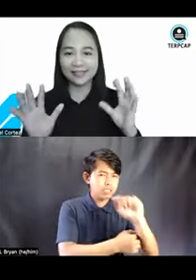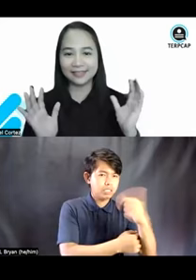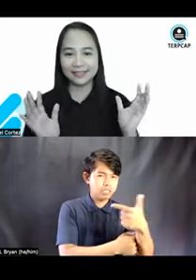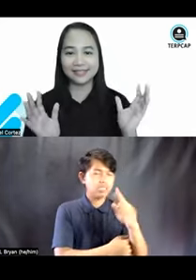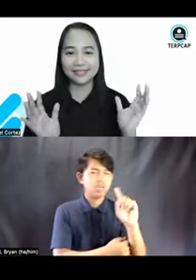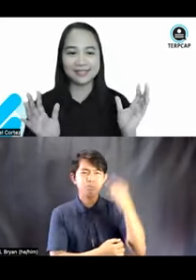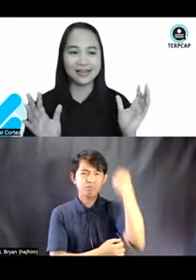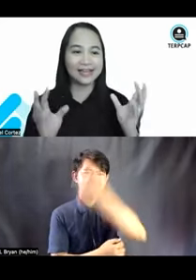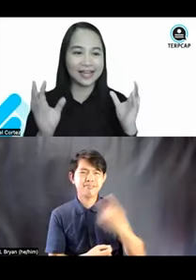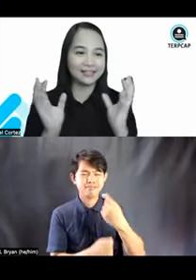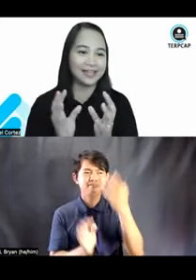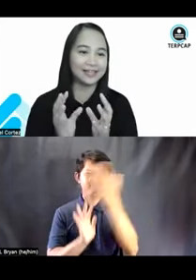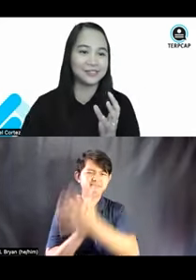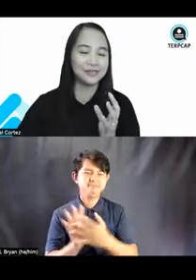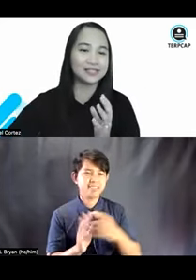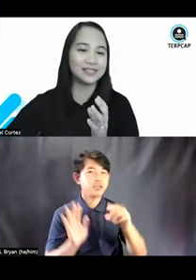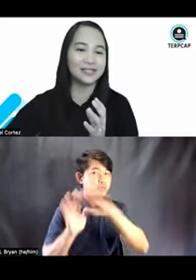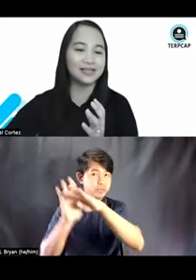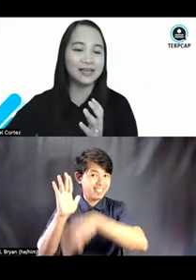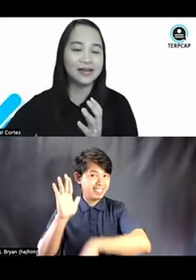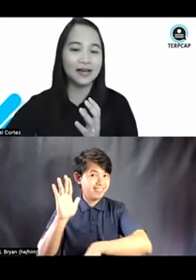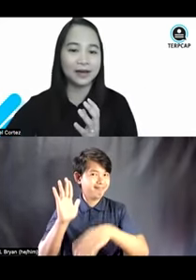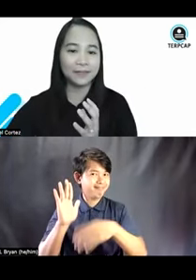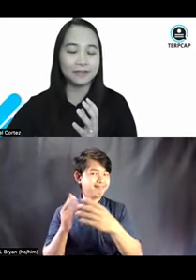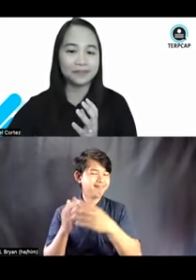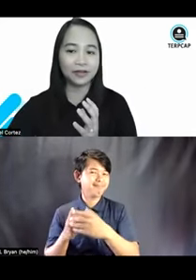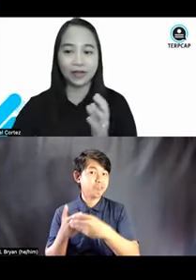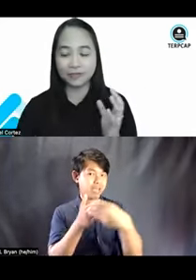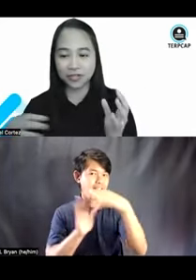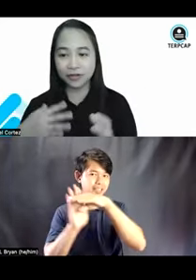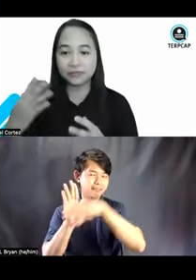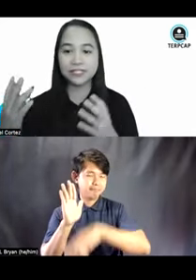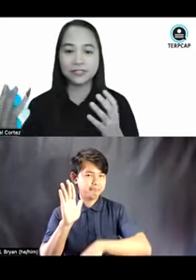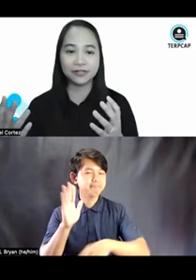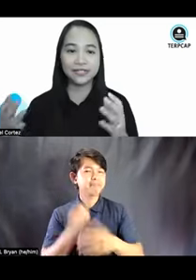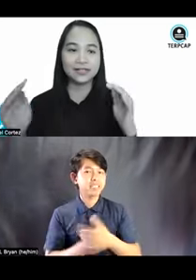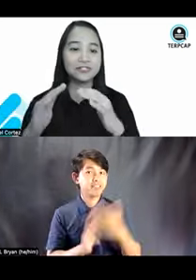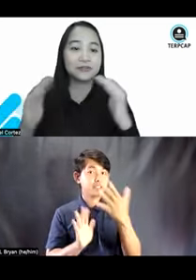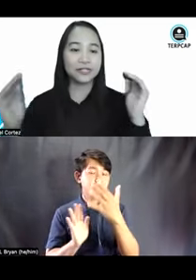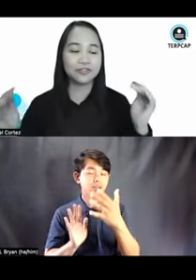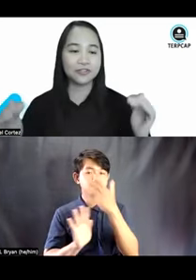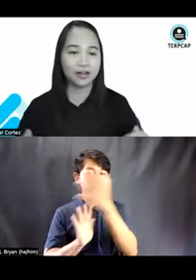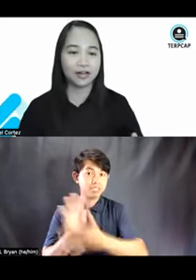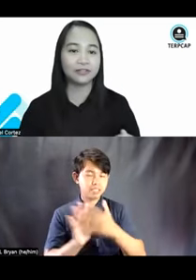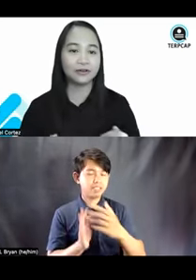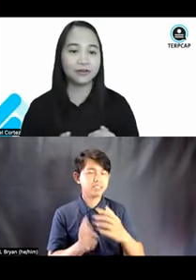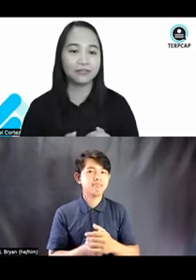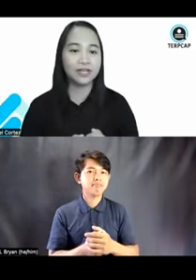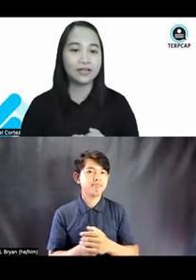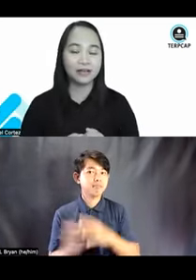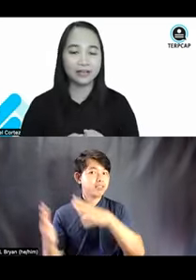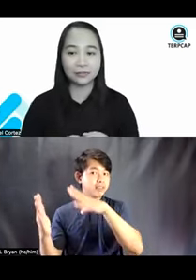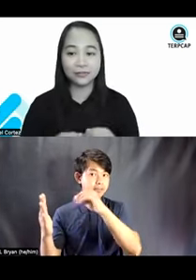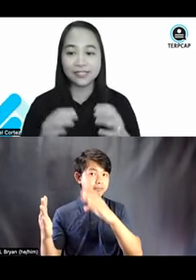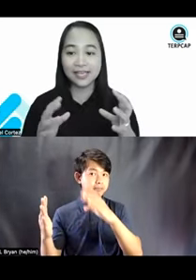it's something like this. It's a guideline. As you can see, I'm sharing on my screen a screenshot of